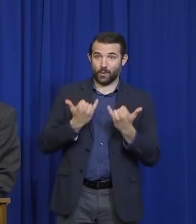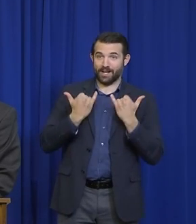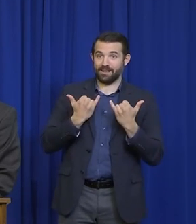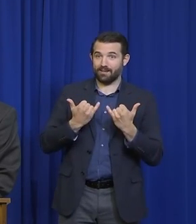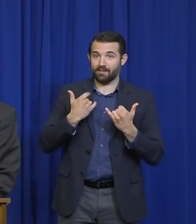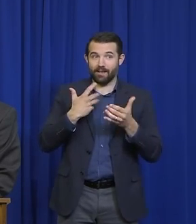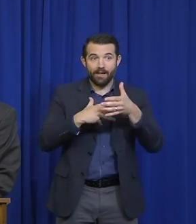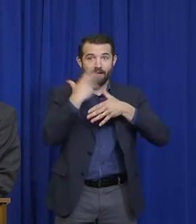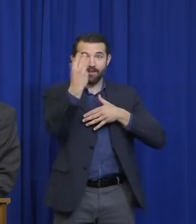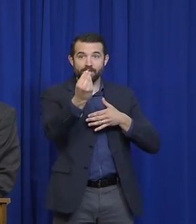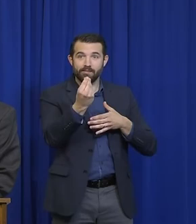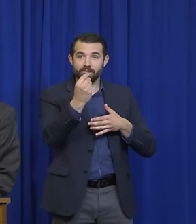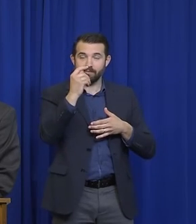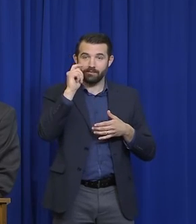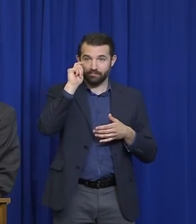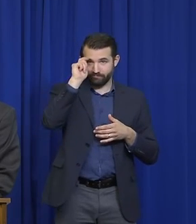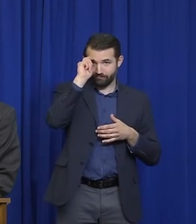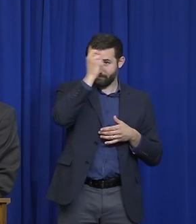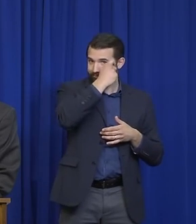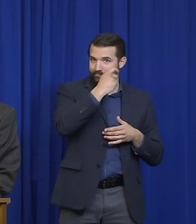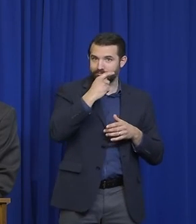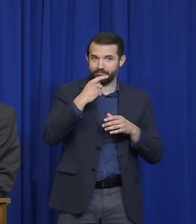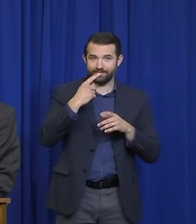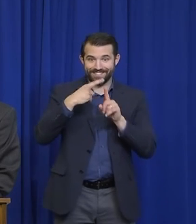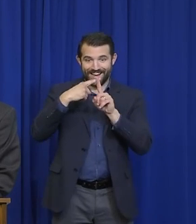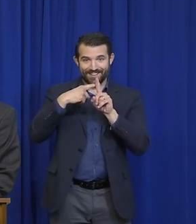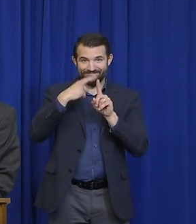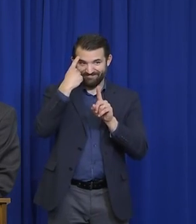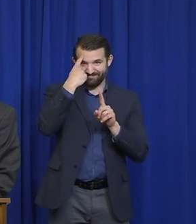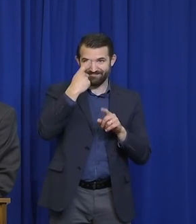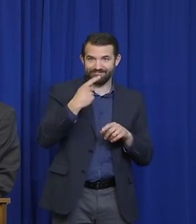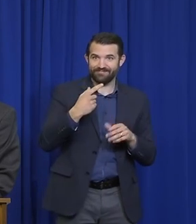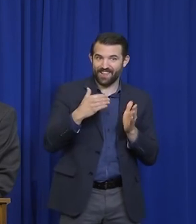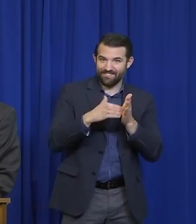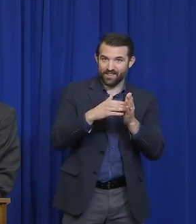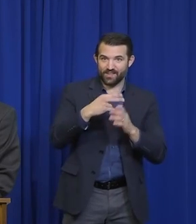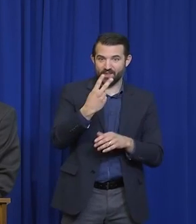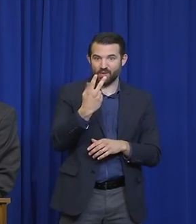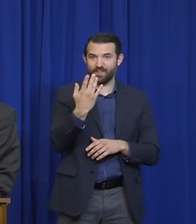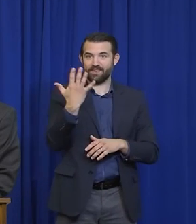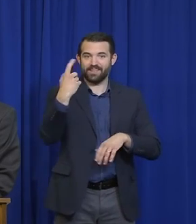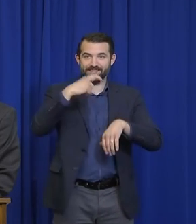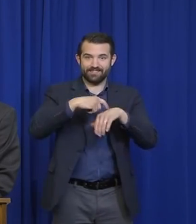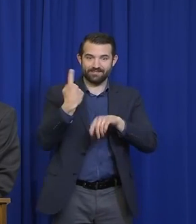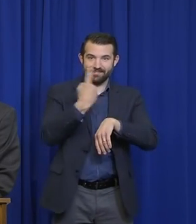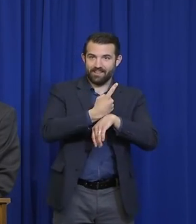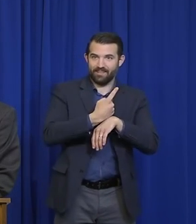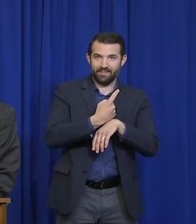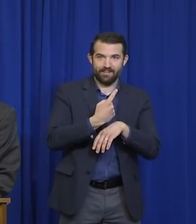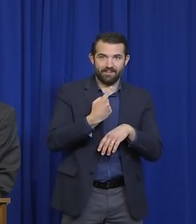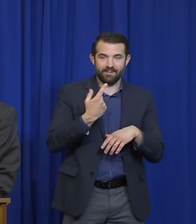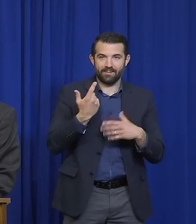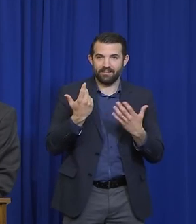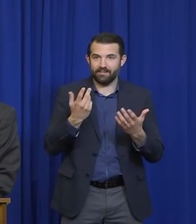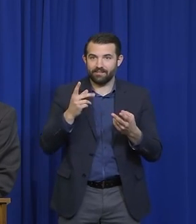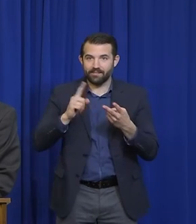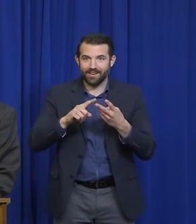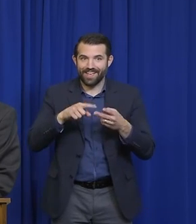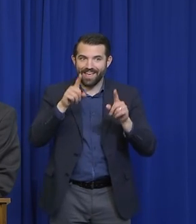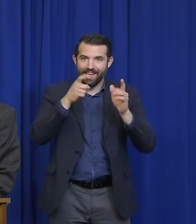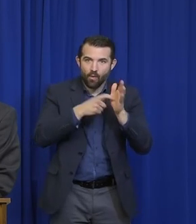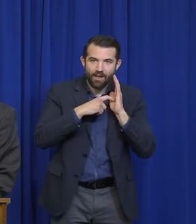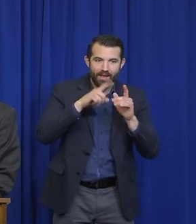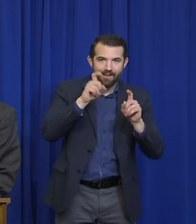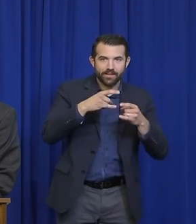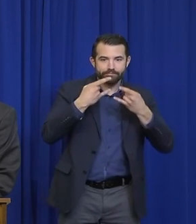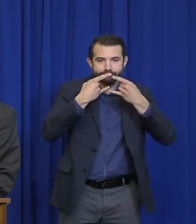go out to eat or go out to a business, and you might have your temperature taken. Don't take offense. Wear face coverings, whether stylish or